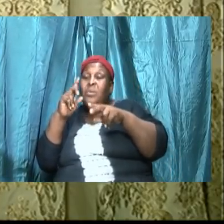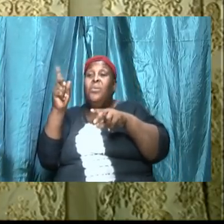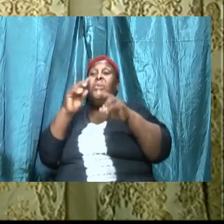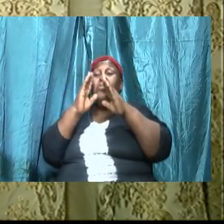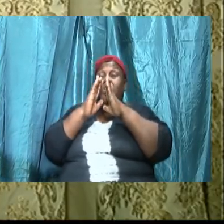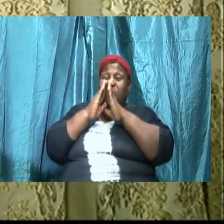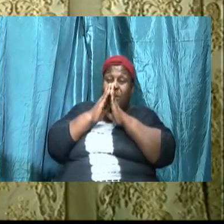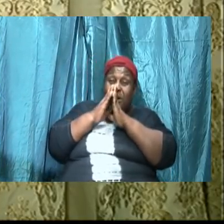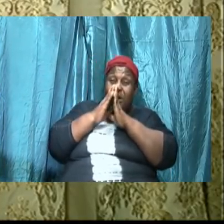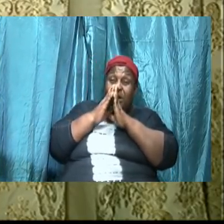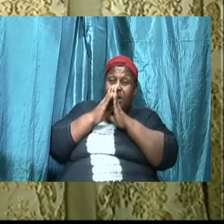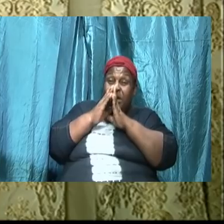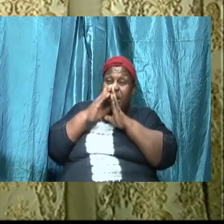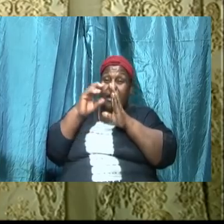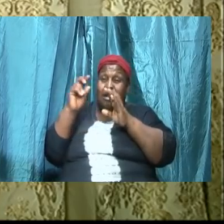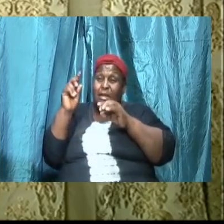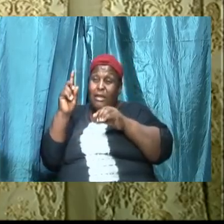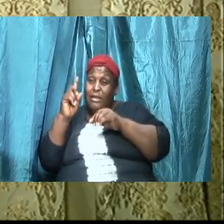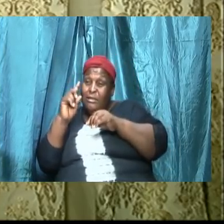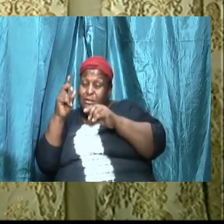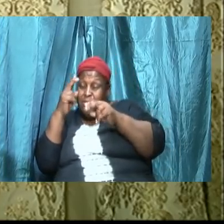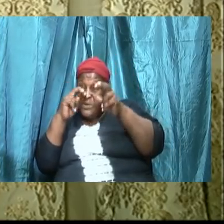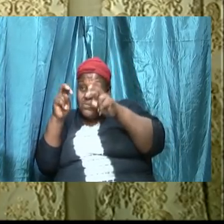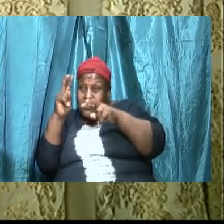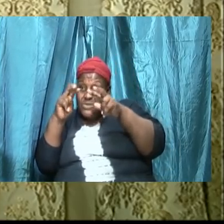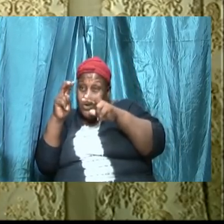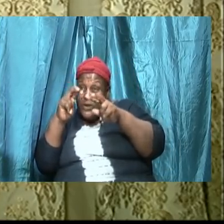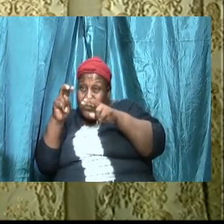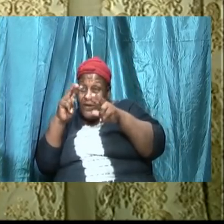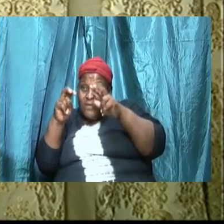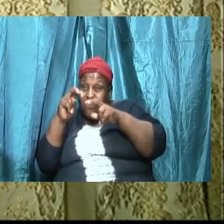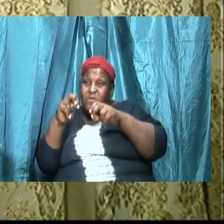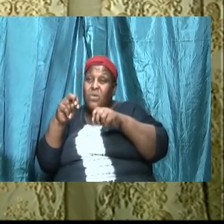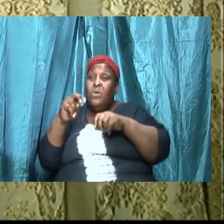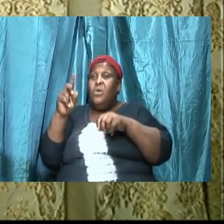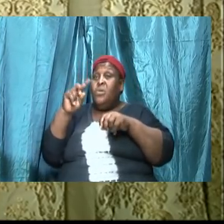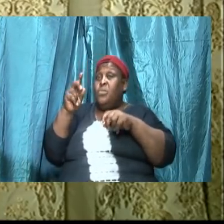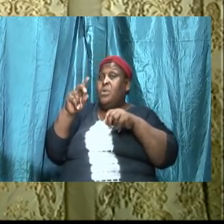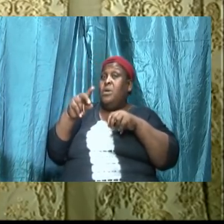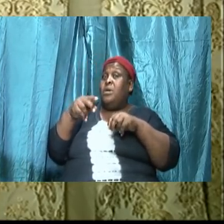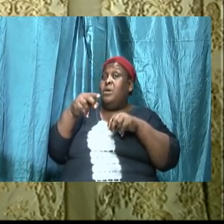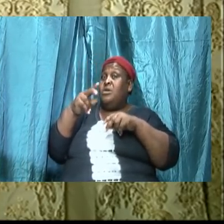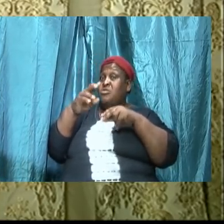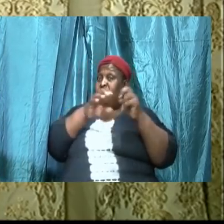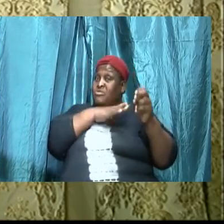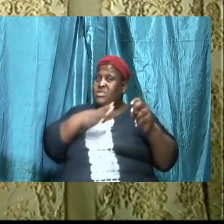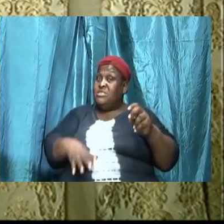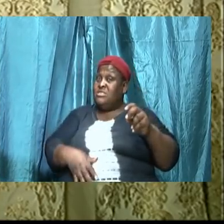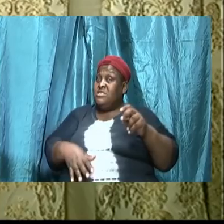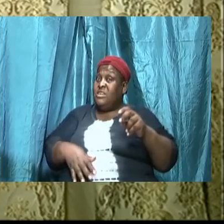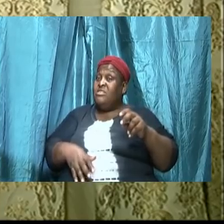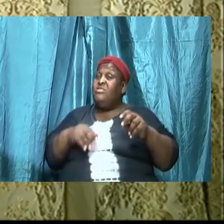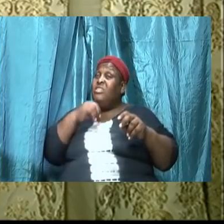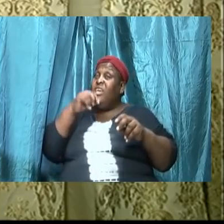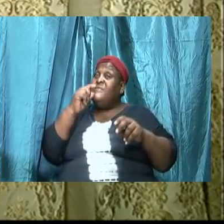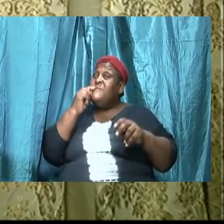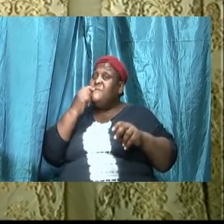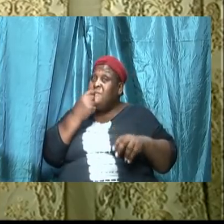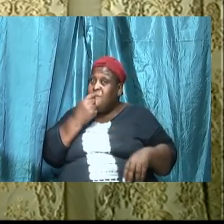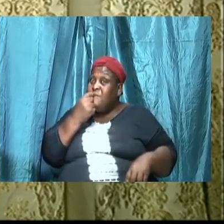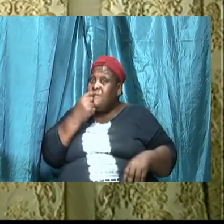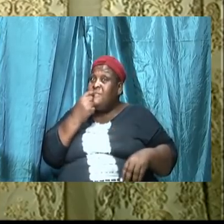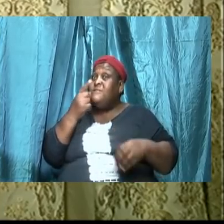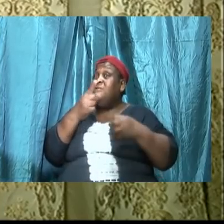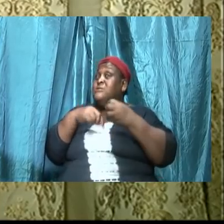observe where saints are getting serious and are seeking the face of God because he knows if people who are